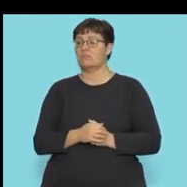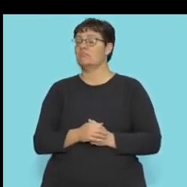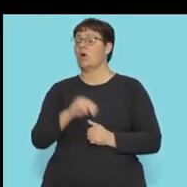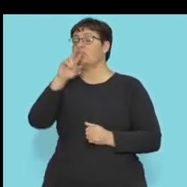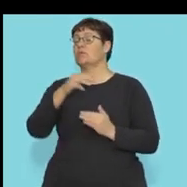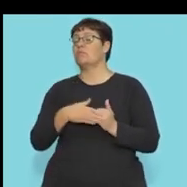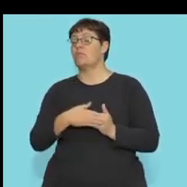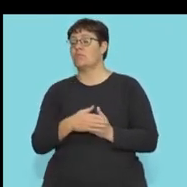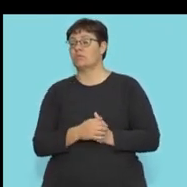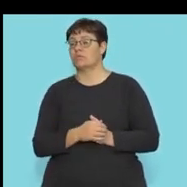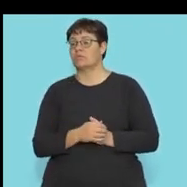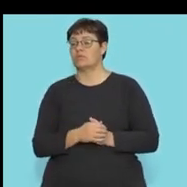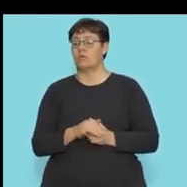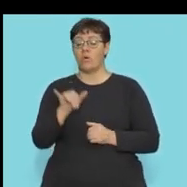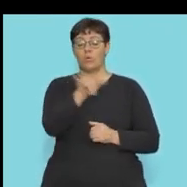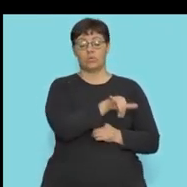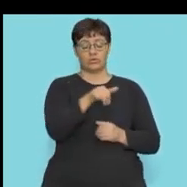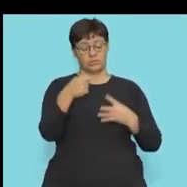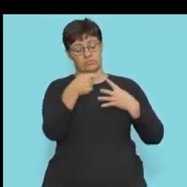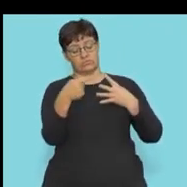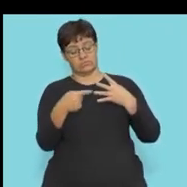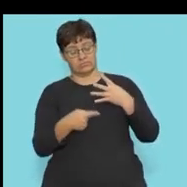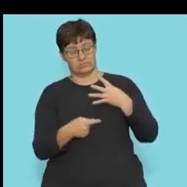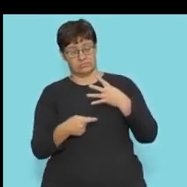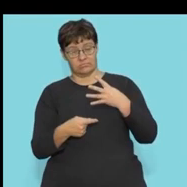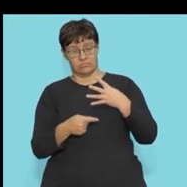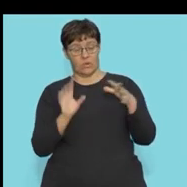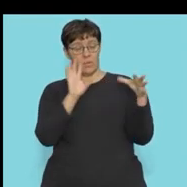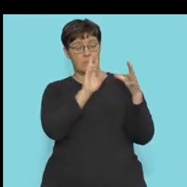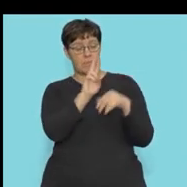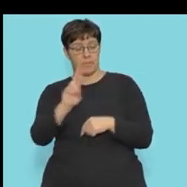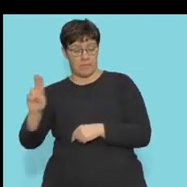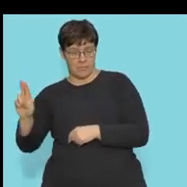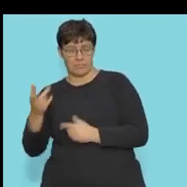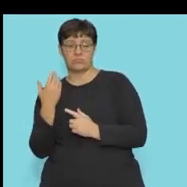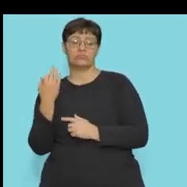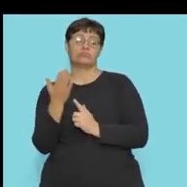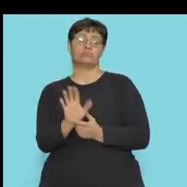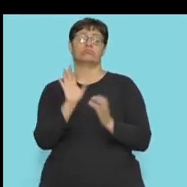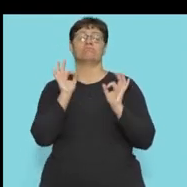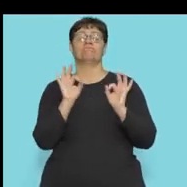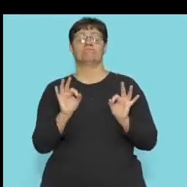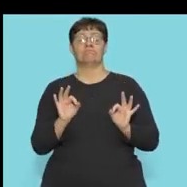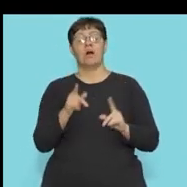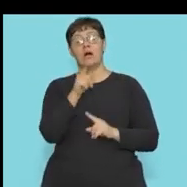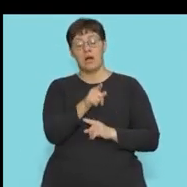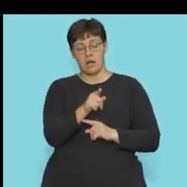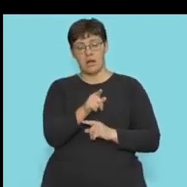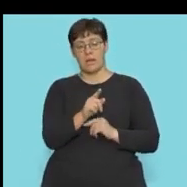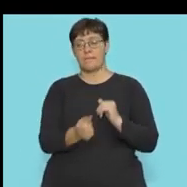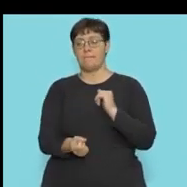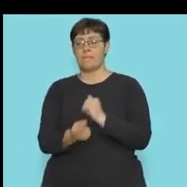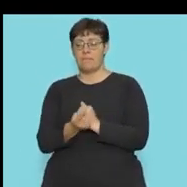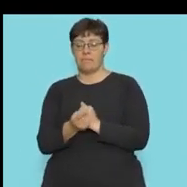further. Which one of the following combinations show the correct way in which these components